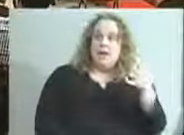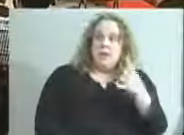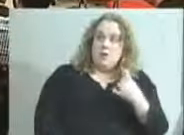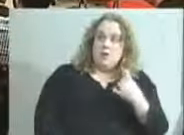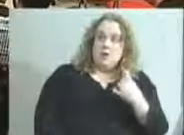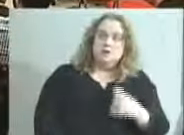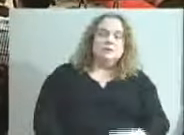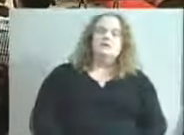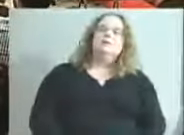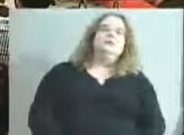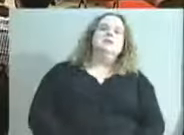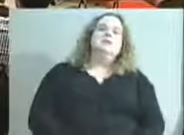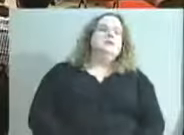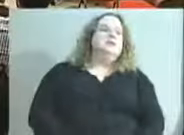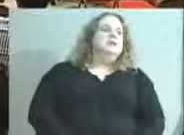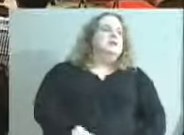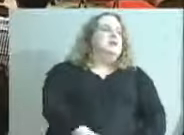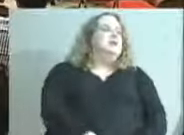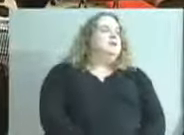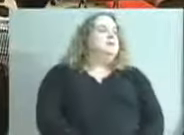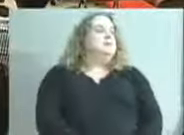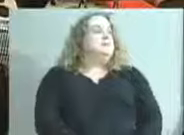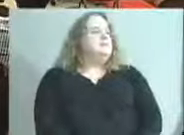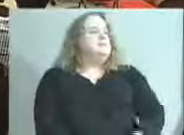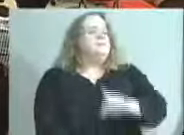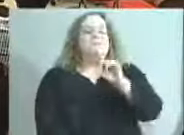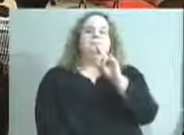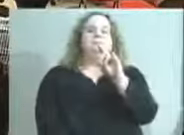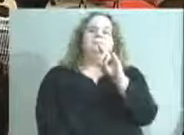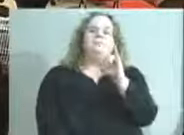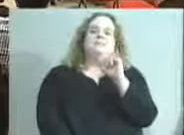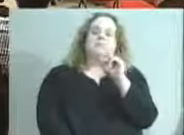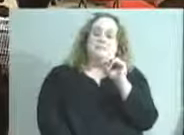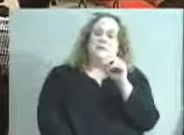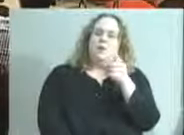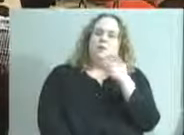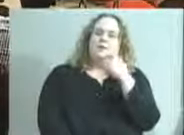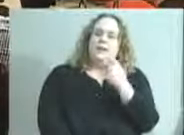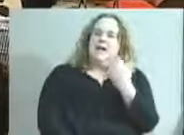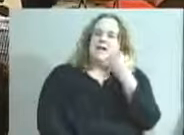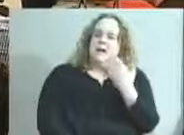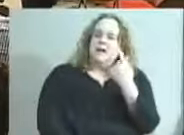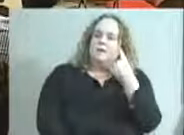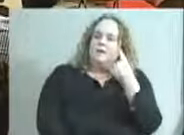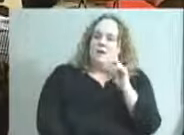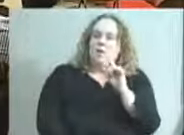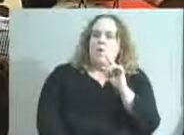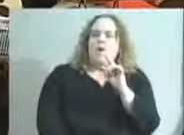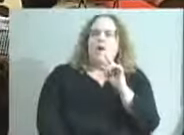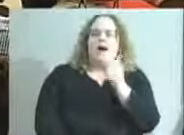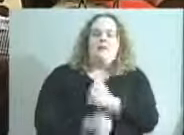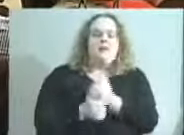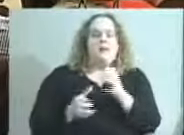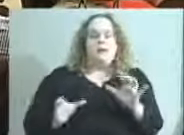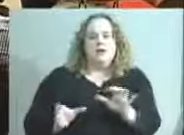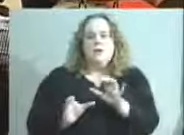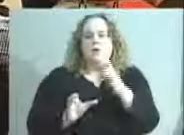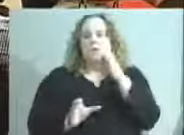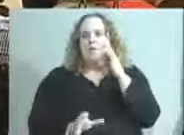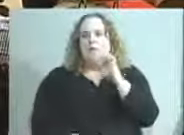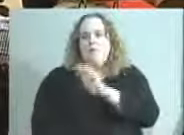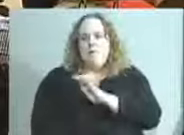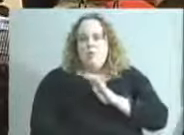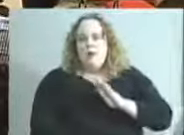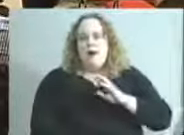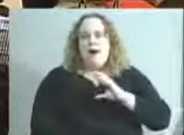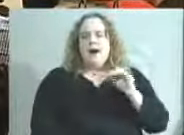Okay. Diane? I just wanted to thank the foundation for all that you've done for this board and for this district, particularly when we